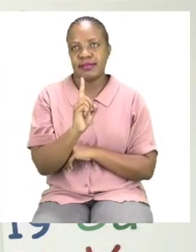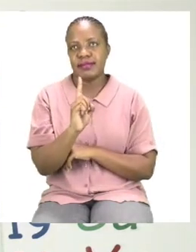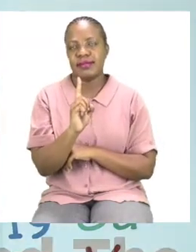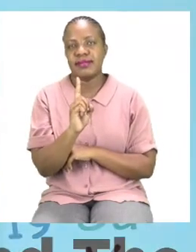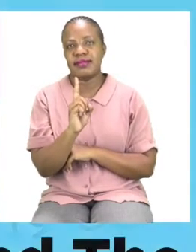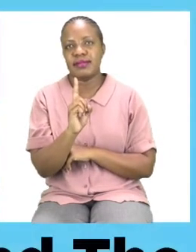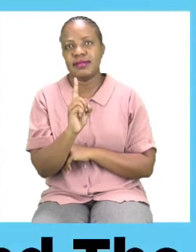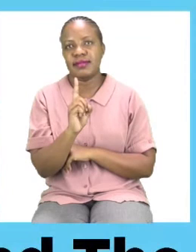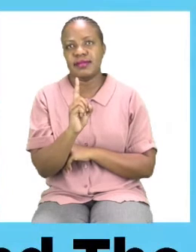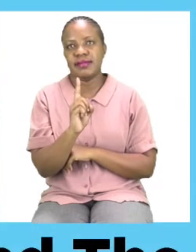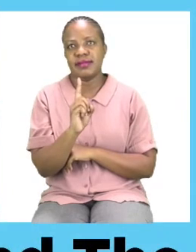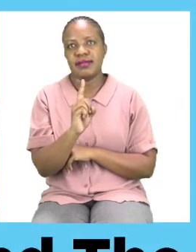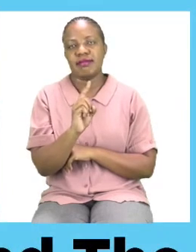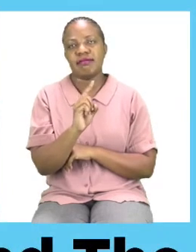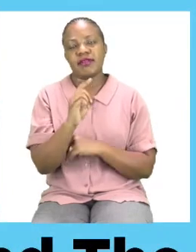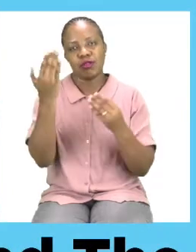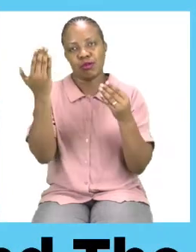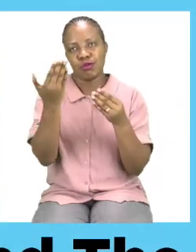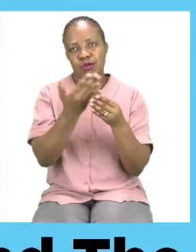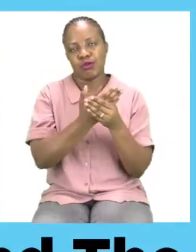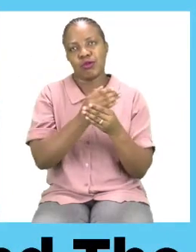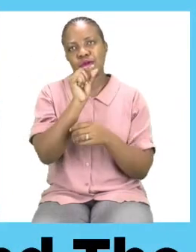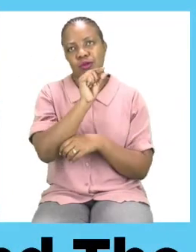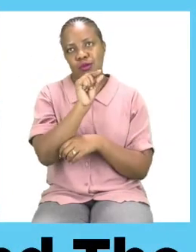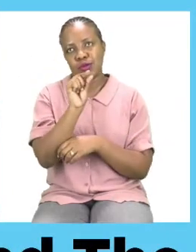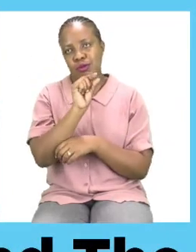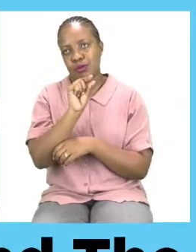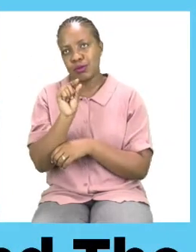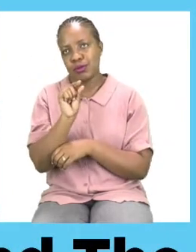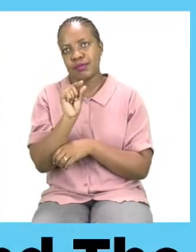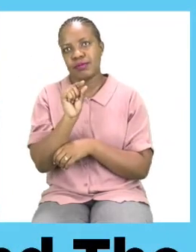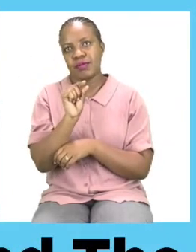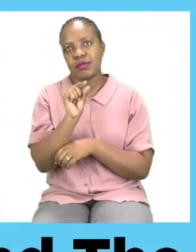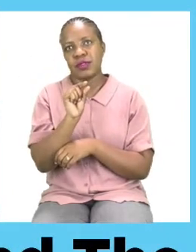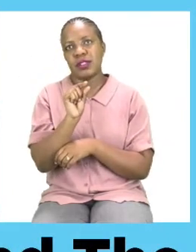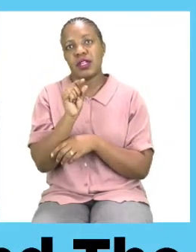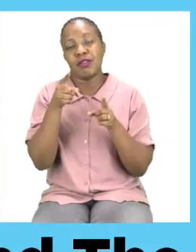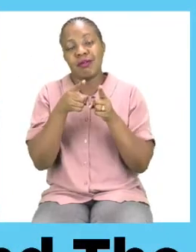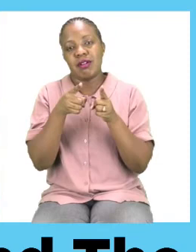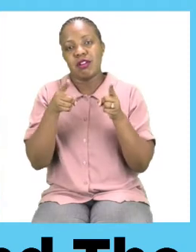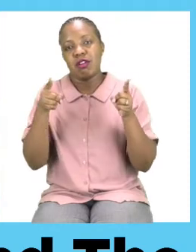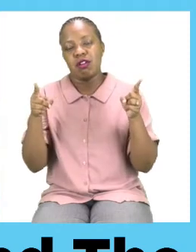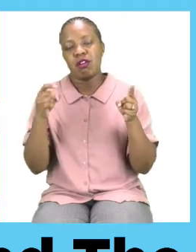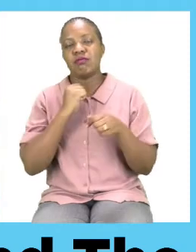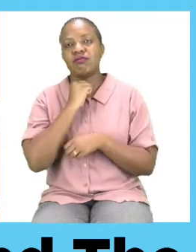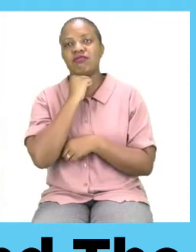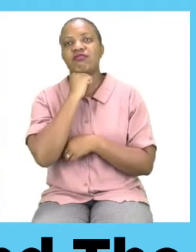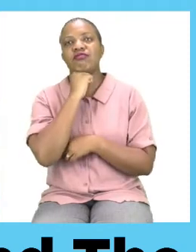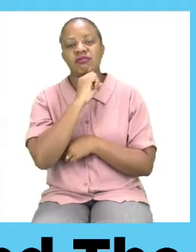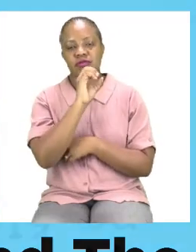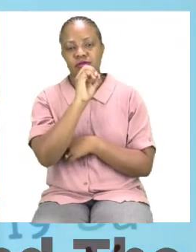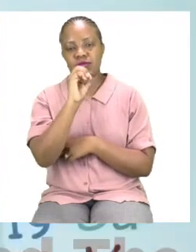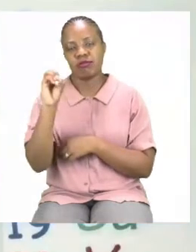vocabulary words and the long sound OO.